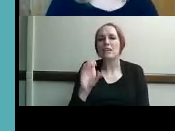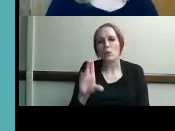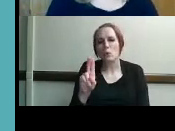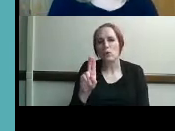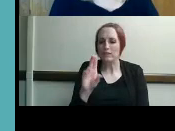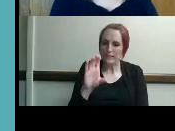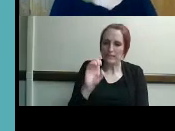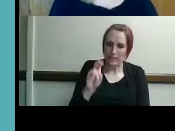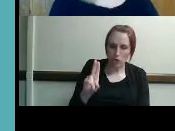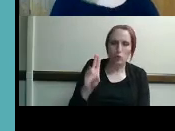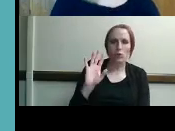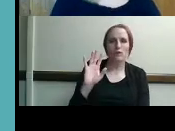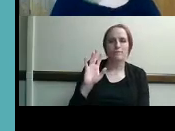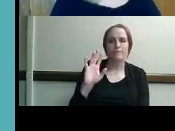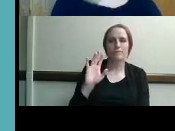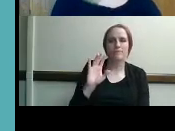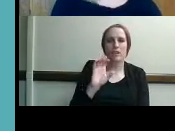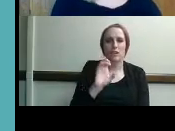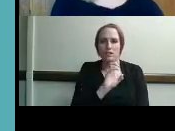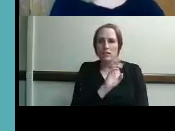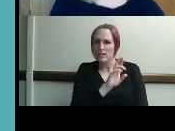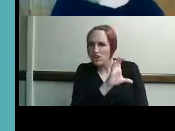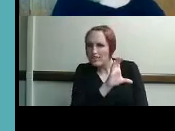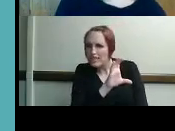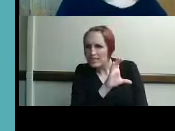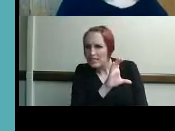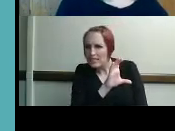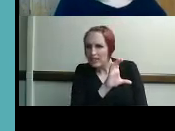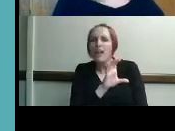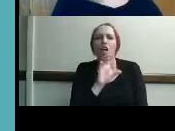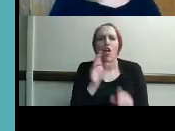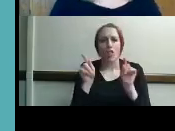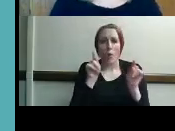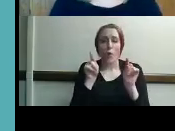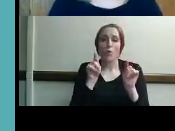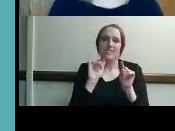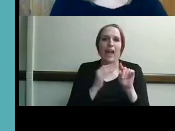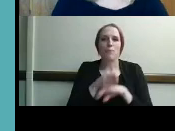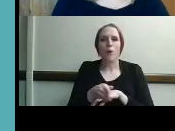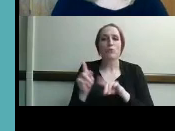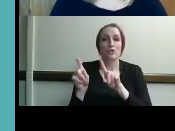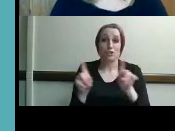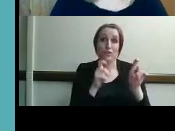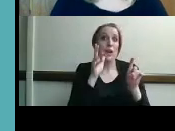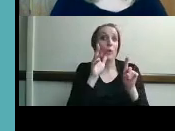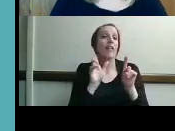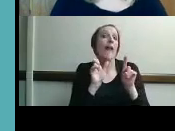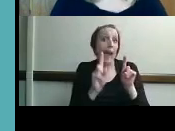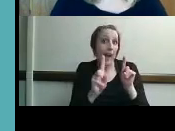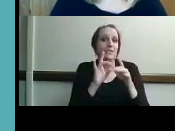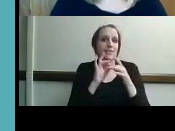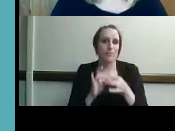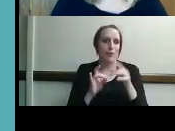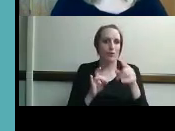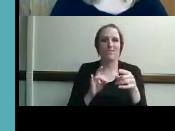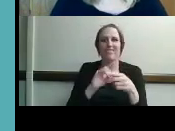uh uh what is it yes i'm getting this echoes but that the other